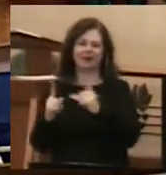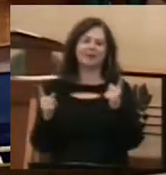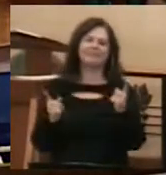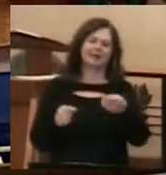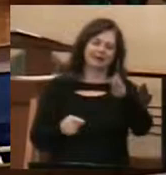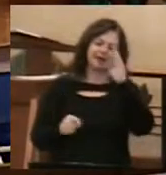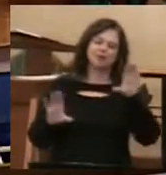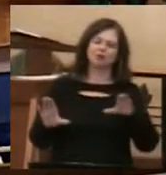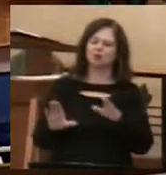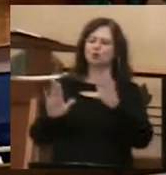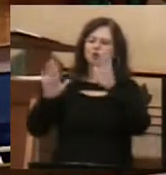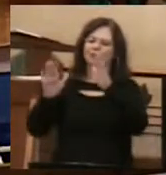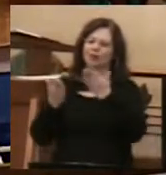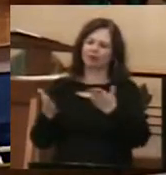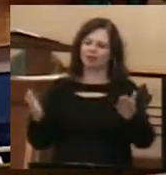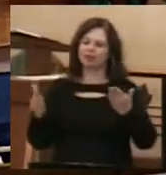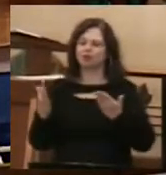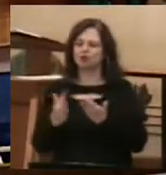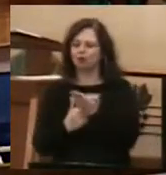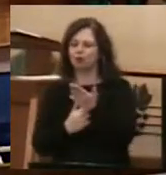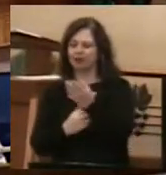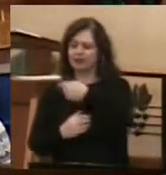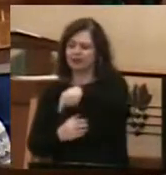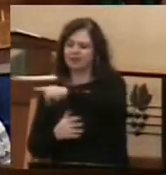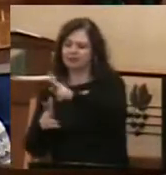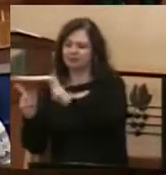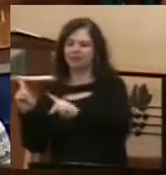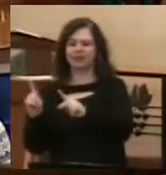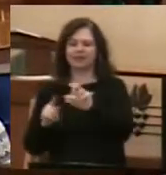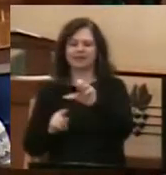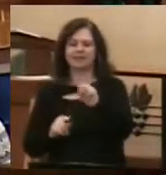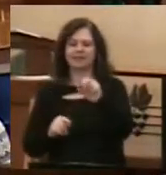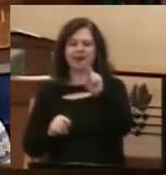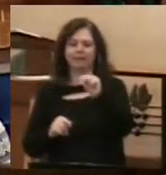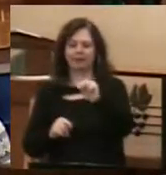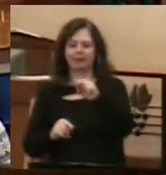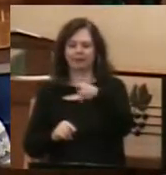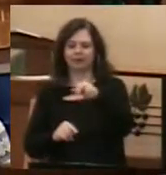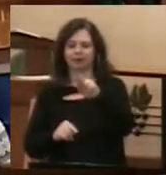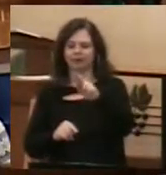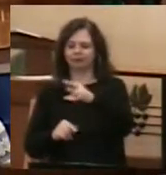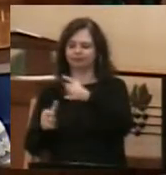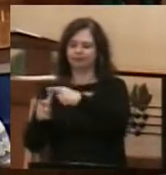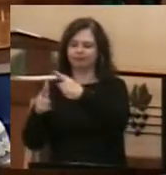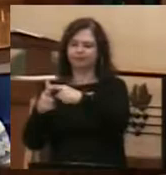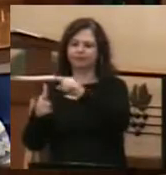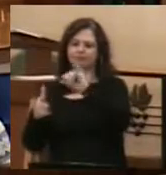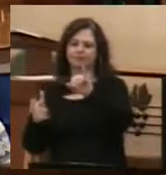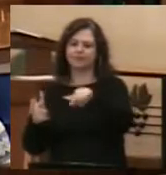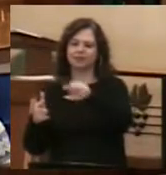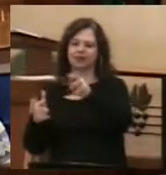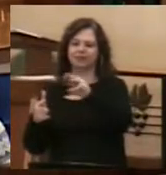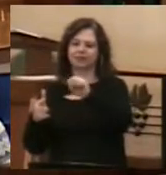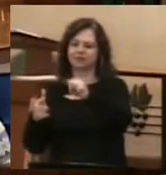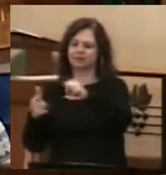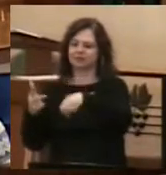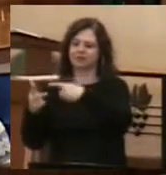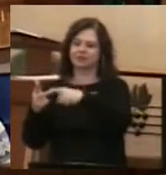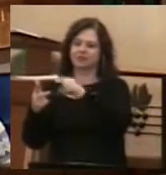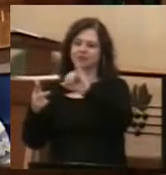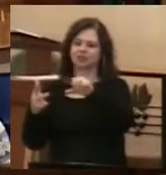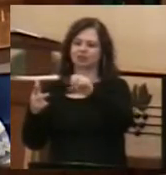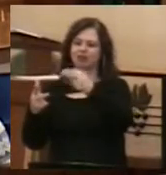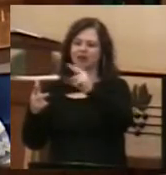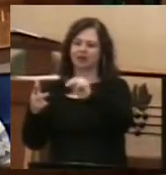things through people like Simon Peter and James and John. And God does extraordinary things through disciples